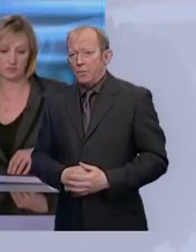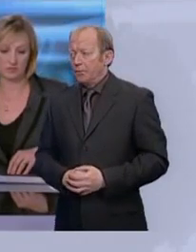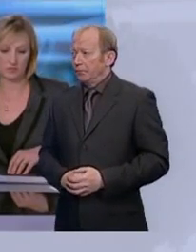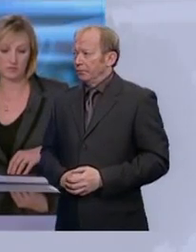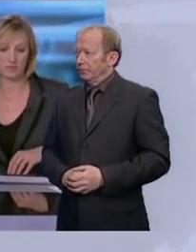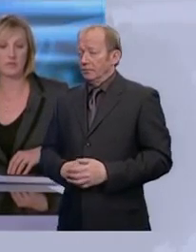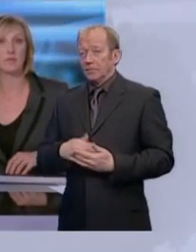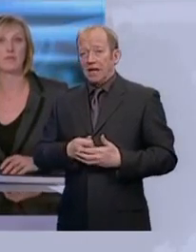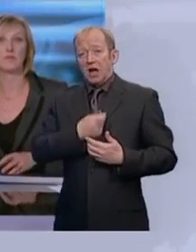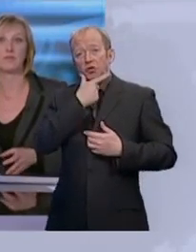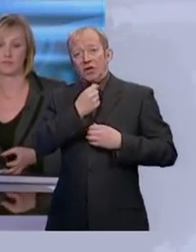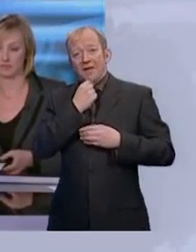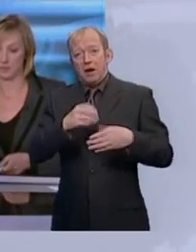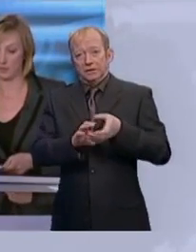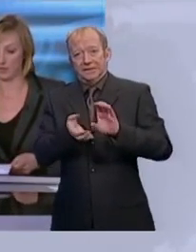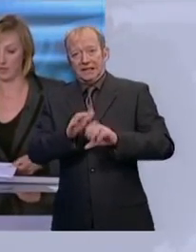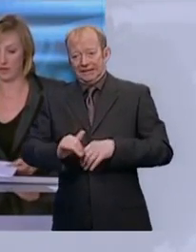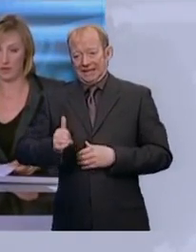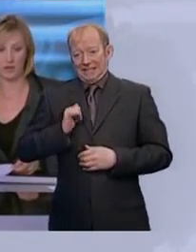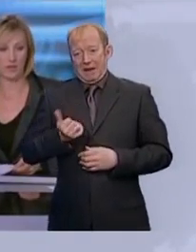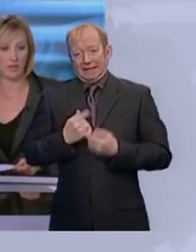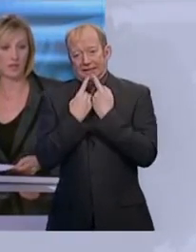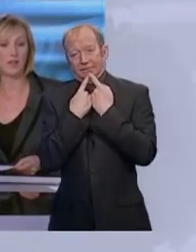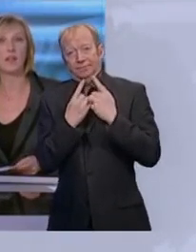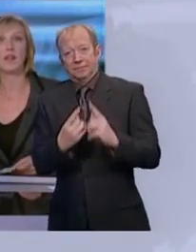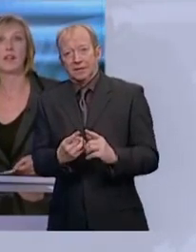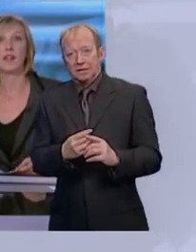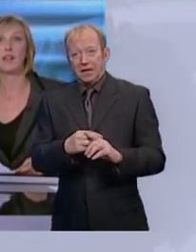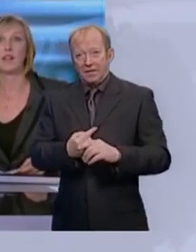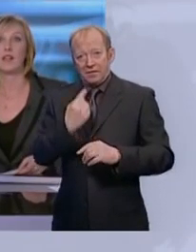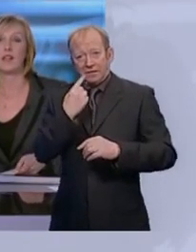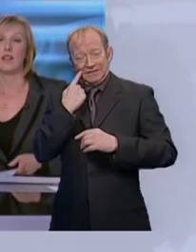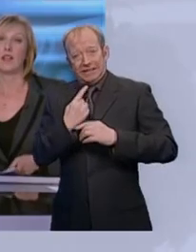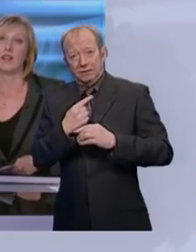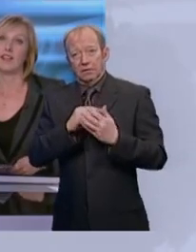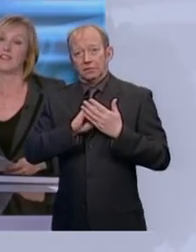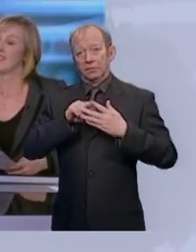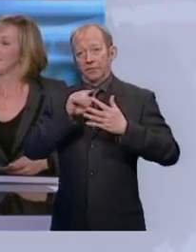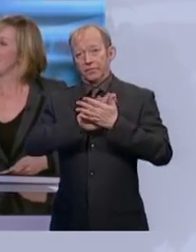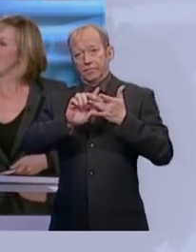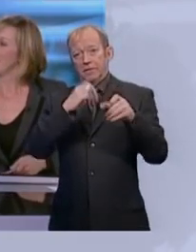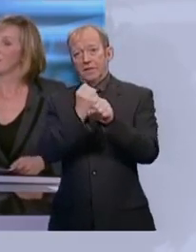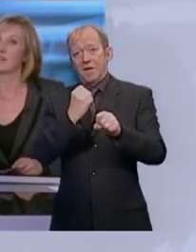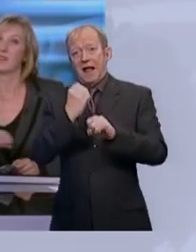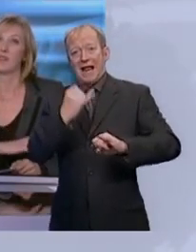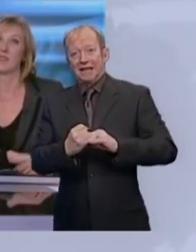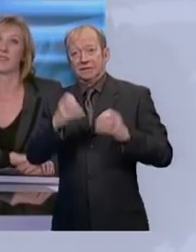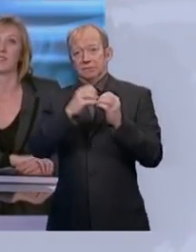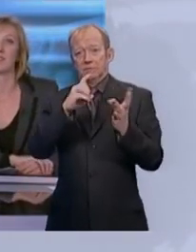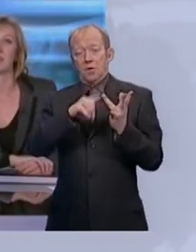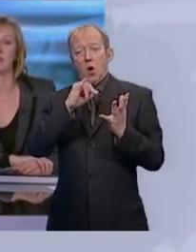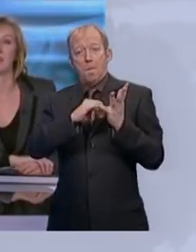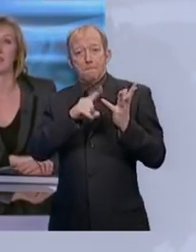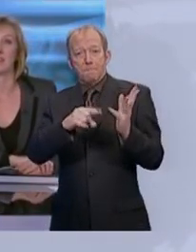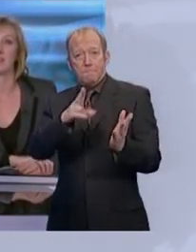Scientists in Geneva are expected to reveal shortly they have preliminary evidence that the most coveted and elusive prize in particle